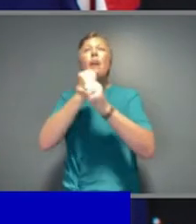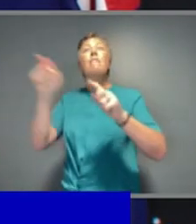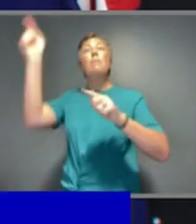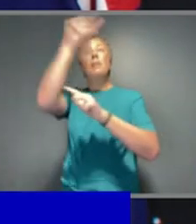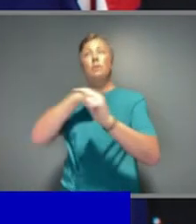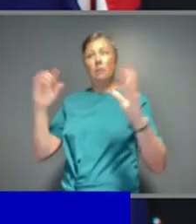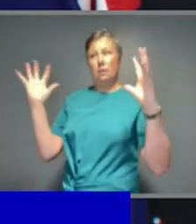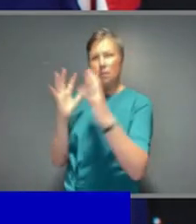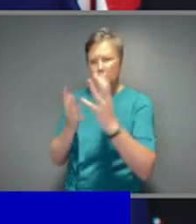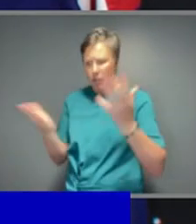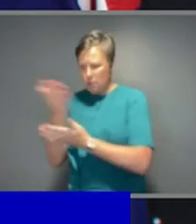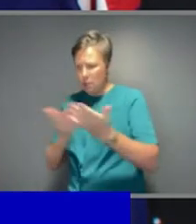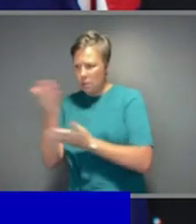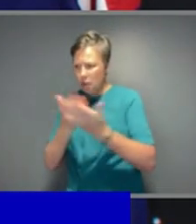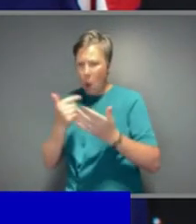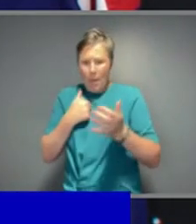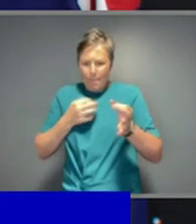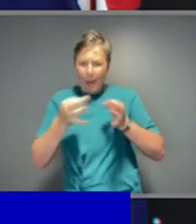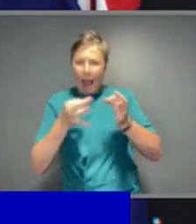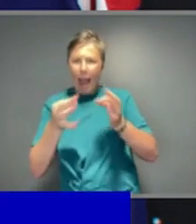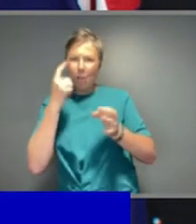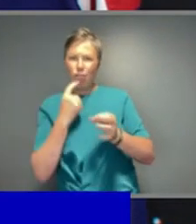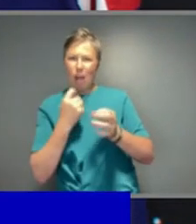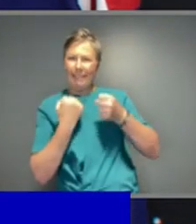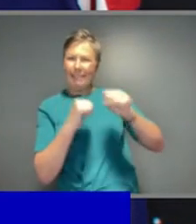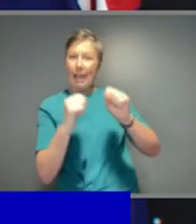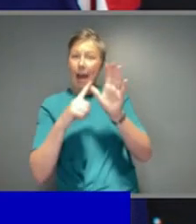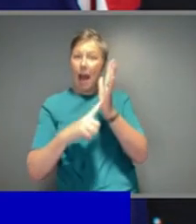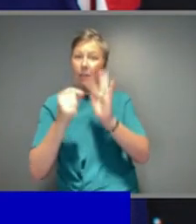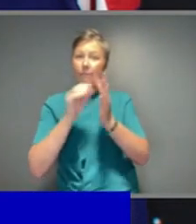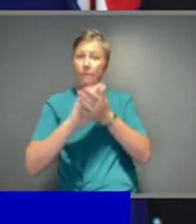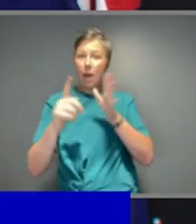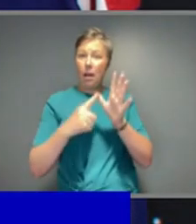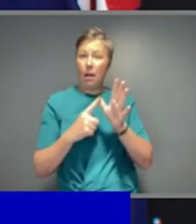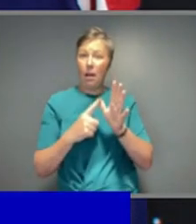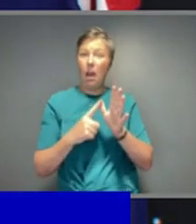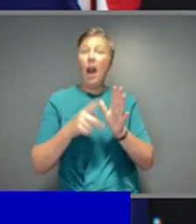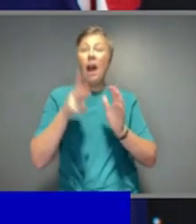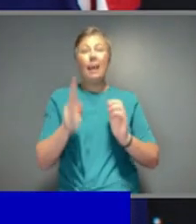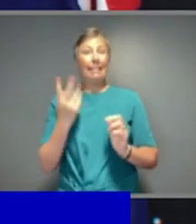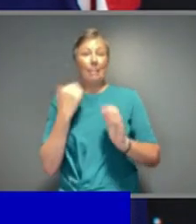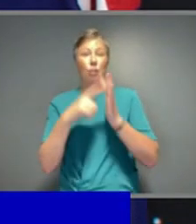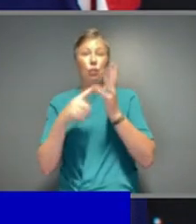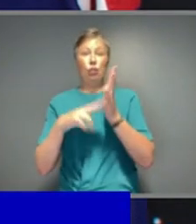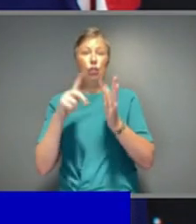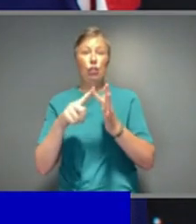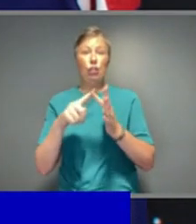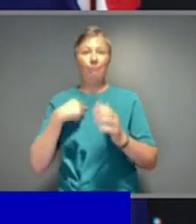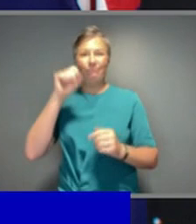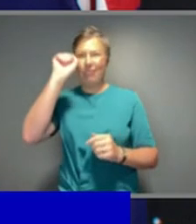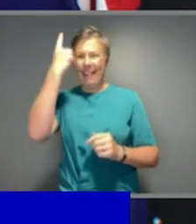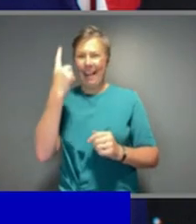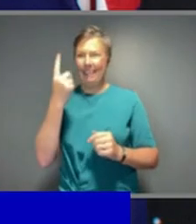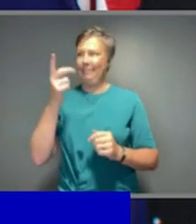on the Alpha strain. And at the end of June, it was very clear that we would have to go back and do it again because